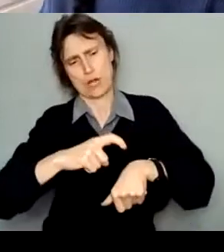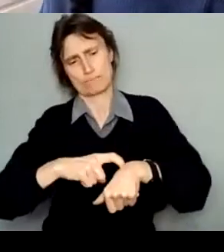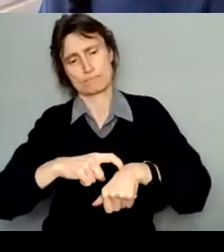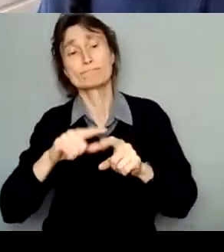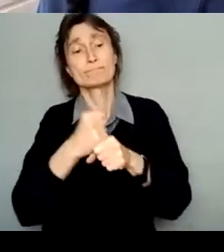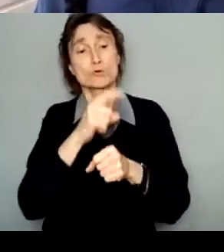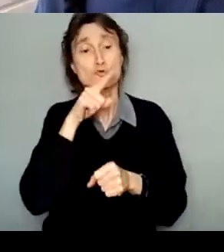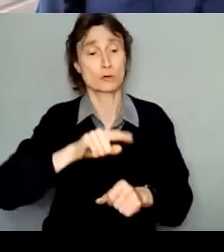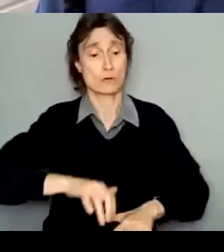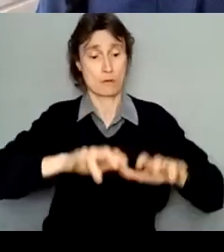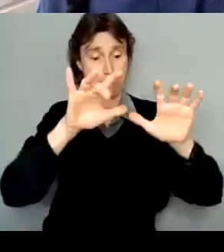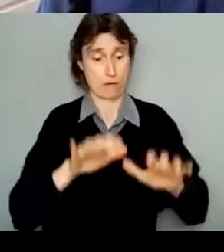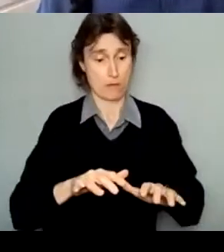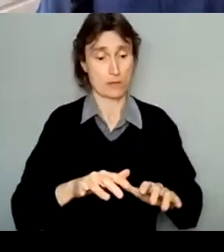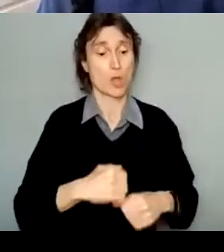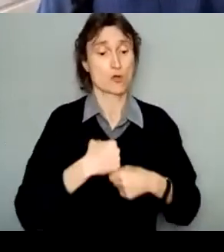format when you upload it.